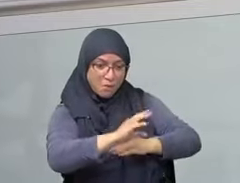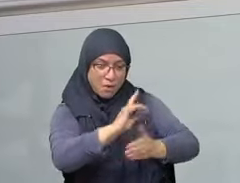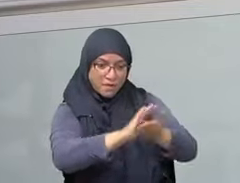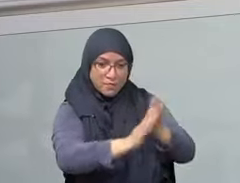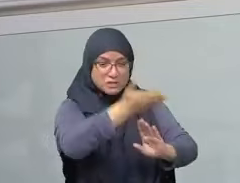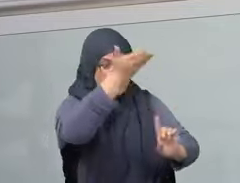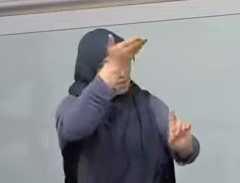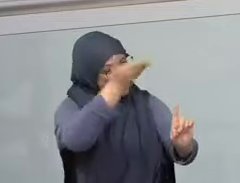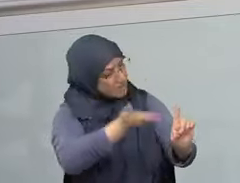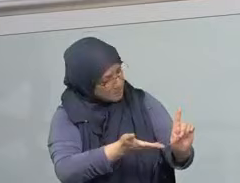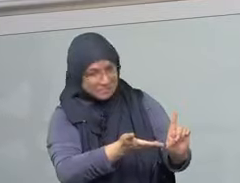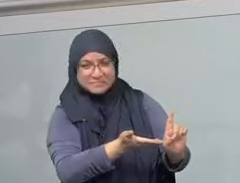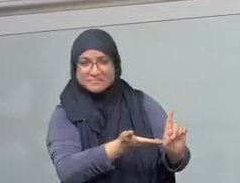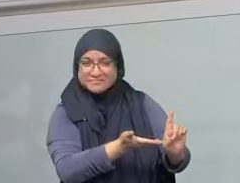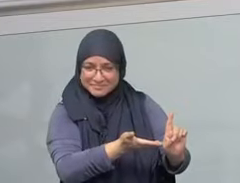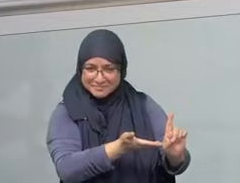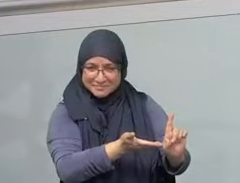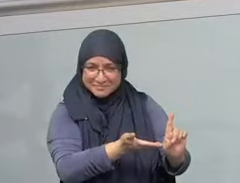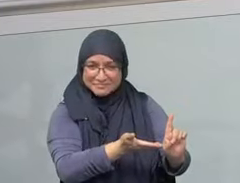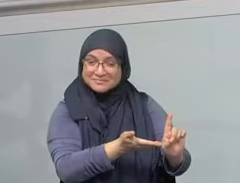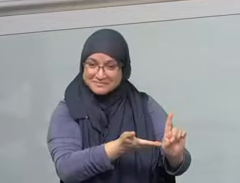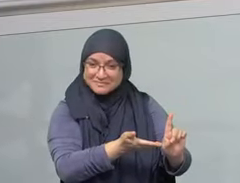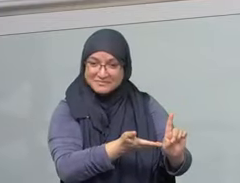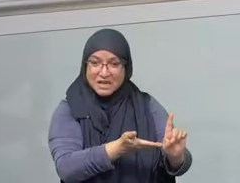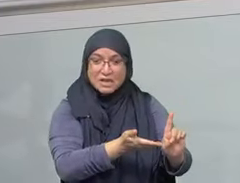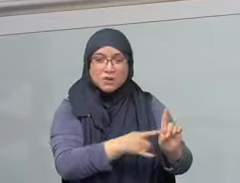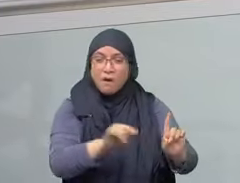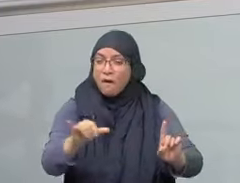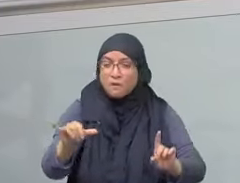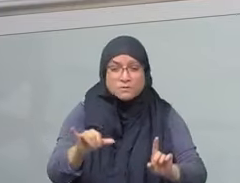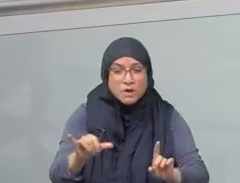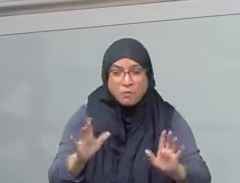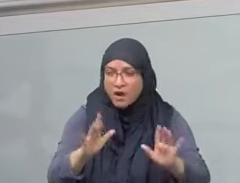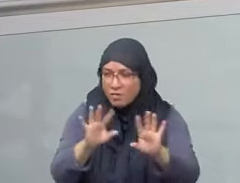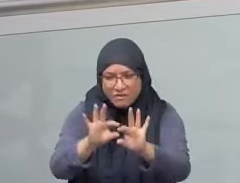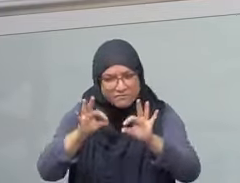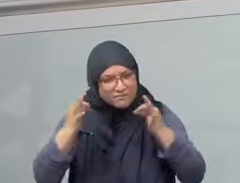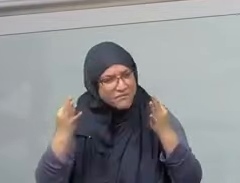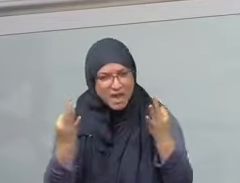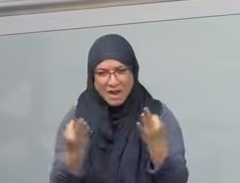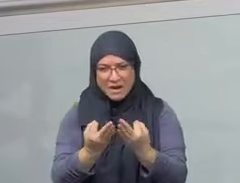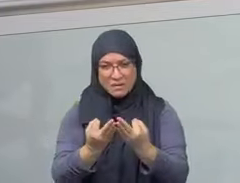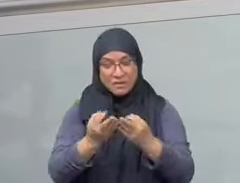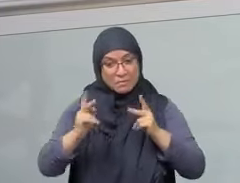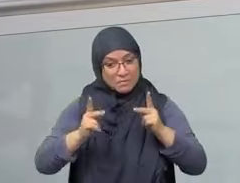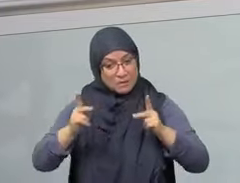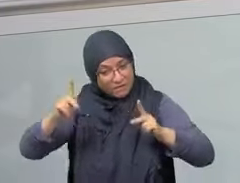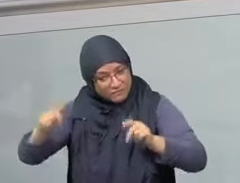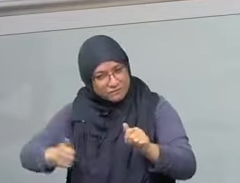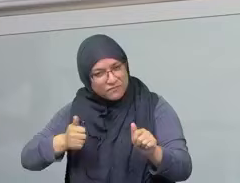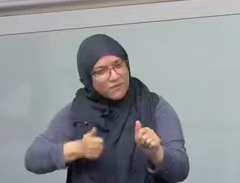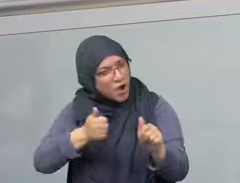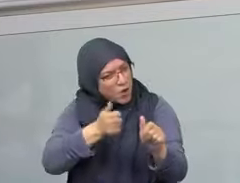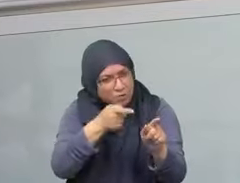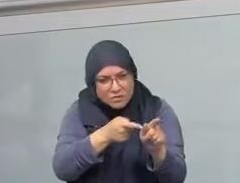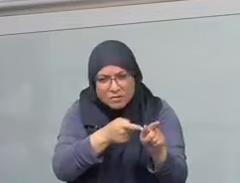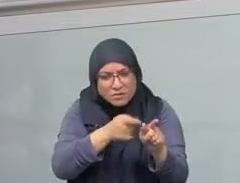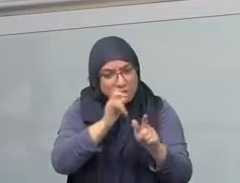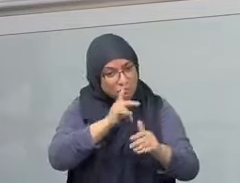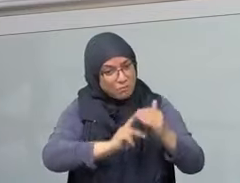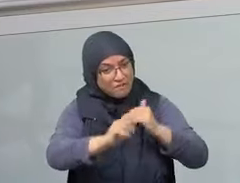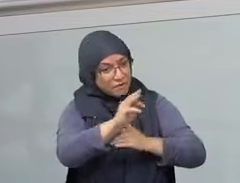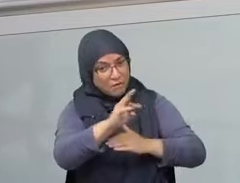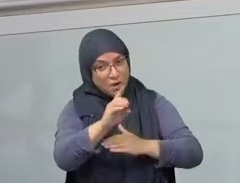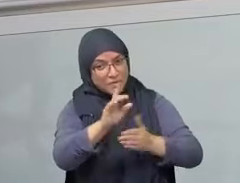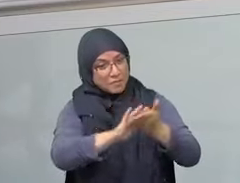and companions that served alongside him and those that follow in their blessed path until the day of judgment. We ask Allah to make us amongst them. Allahumma ameen. Dear